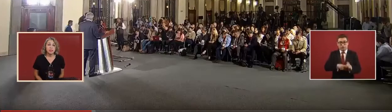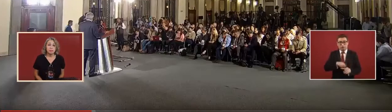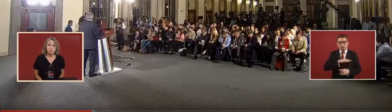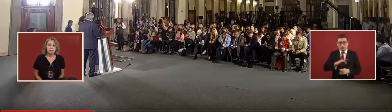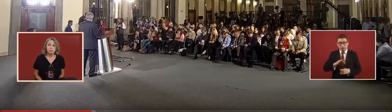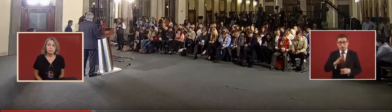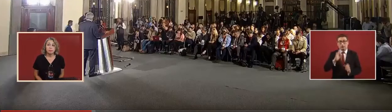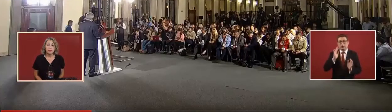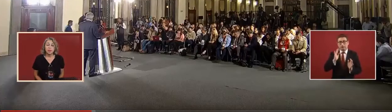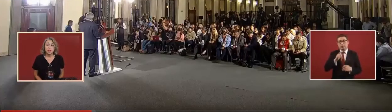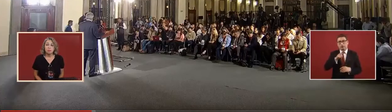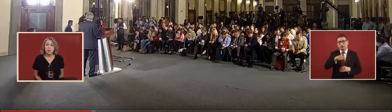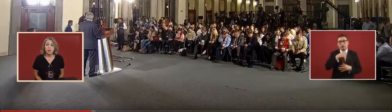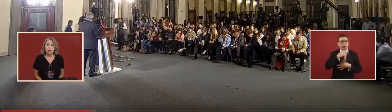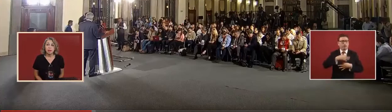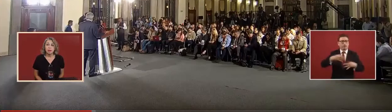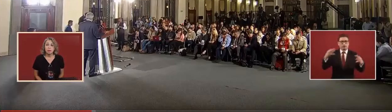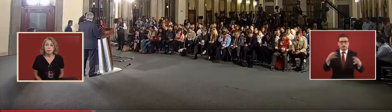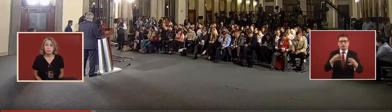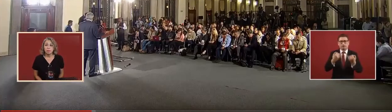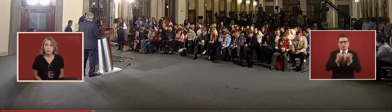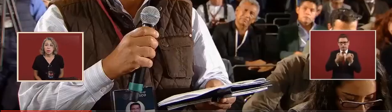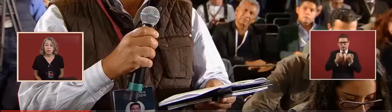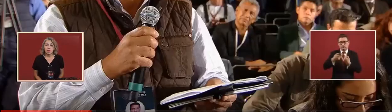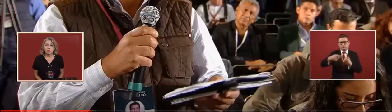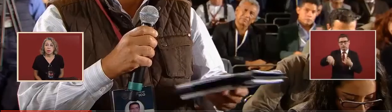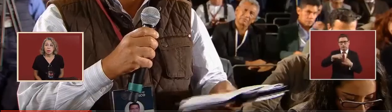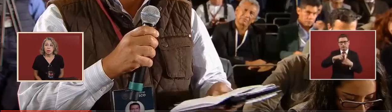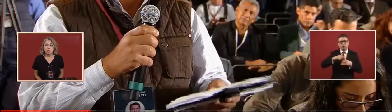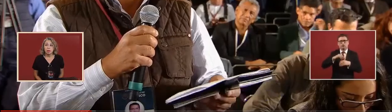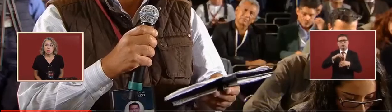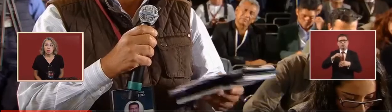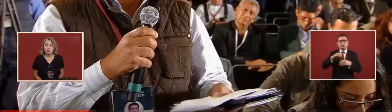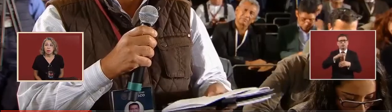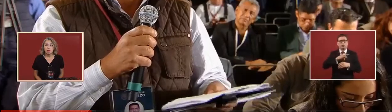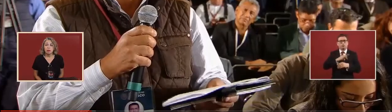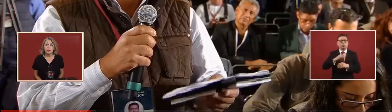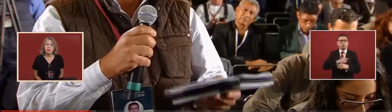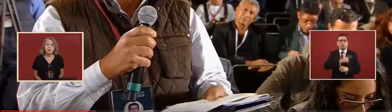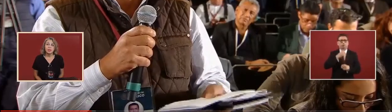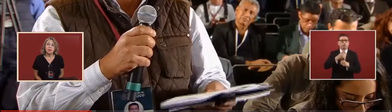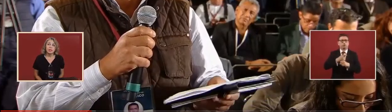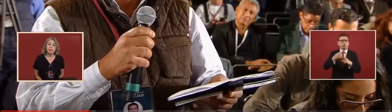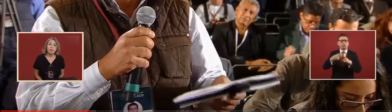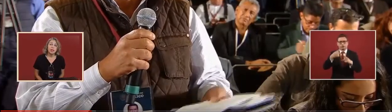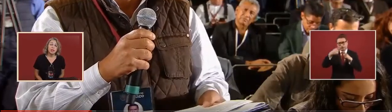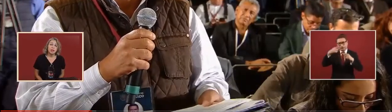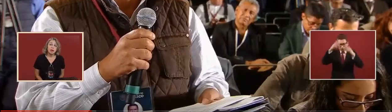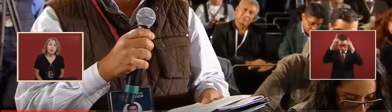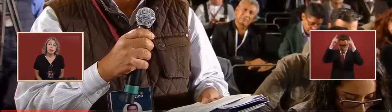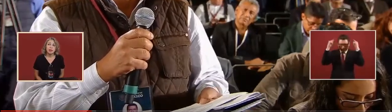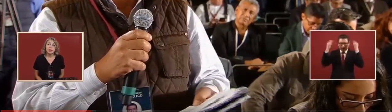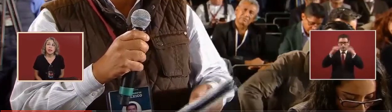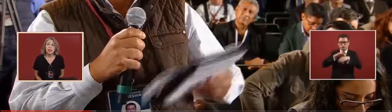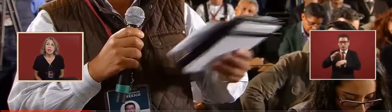that they allow the doctors,